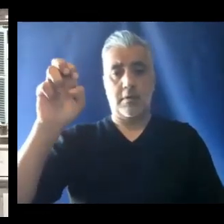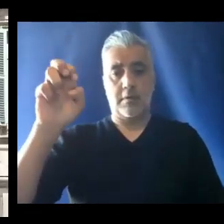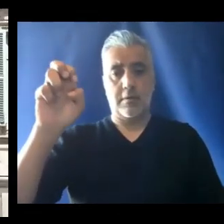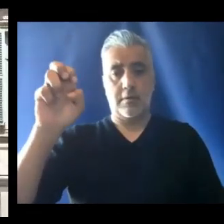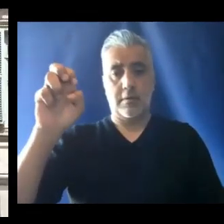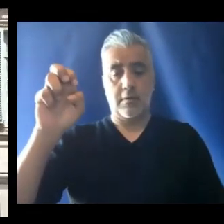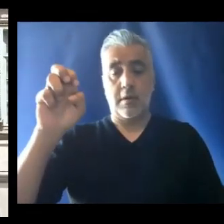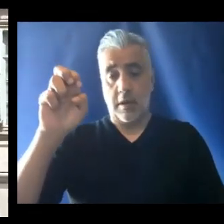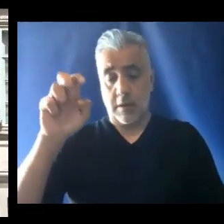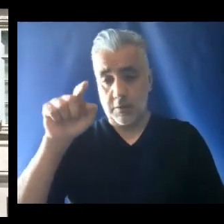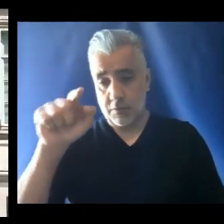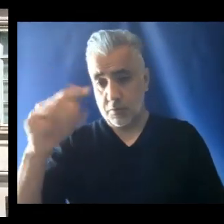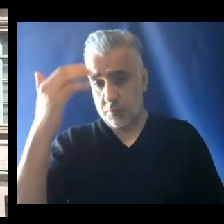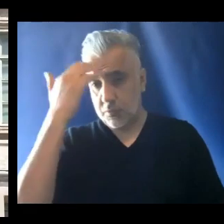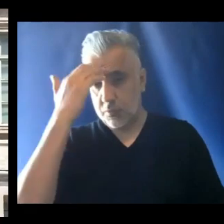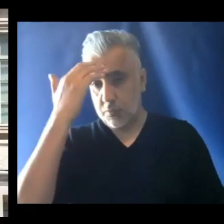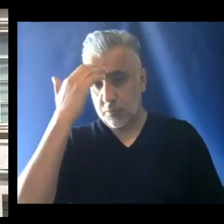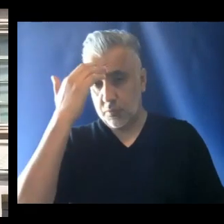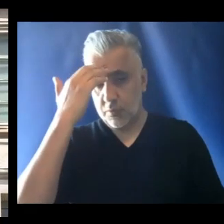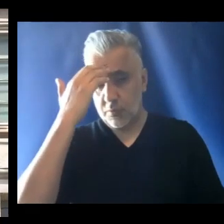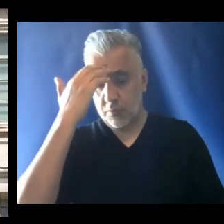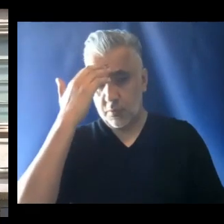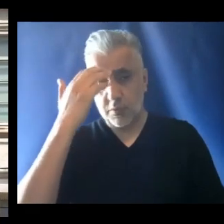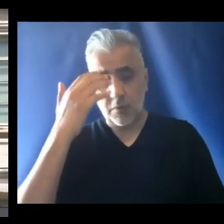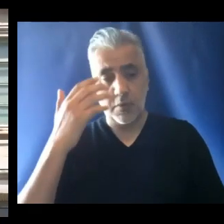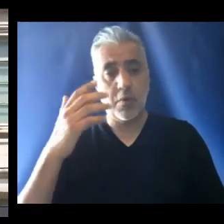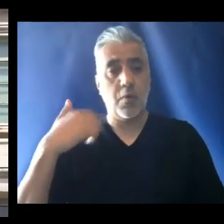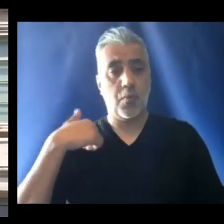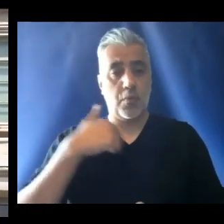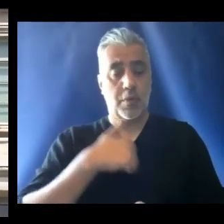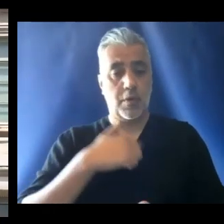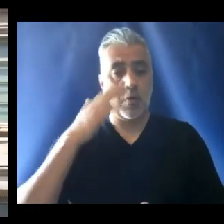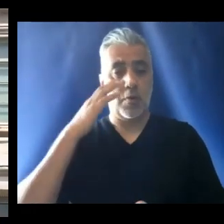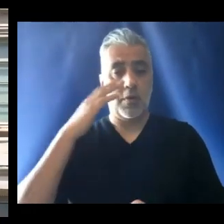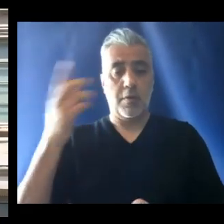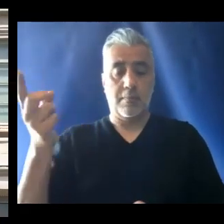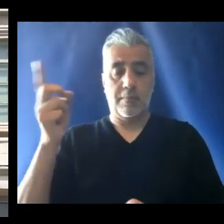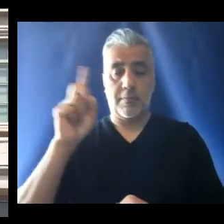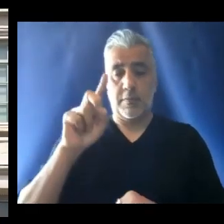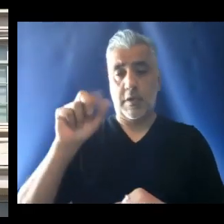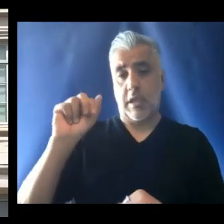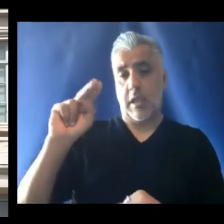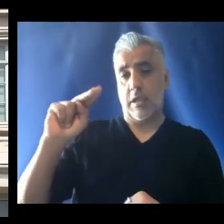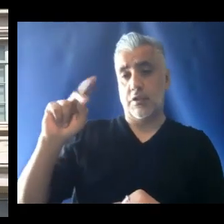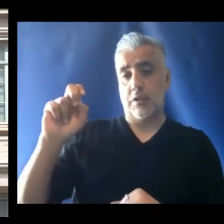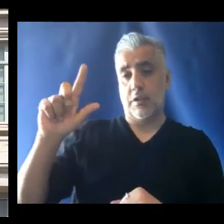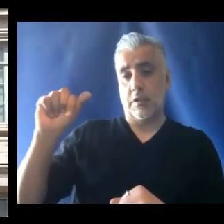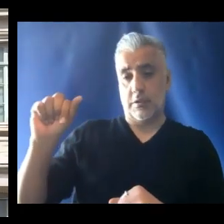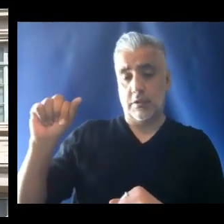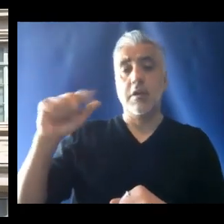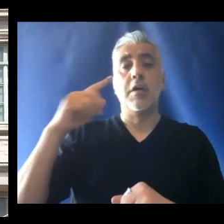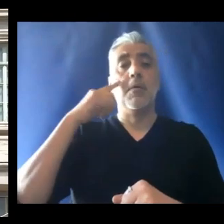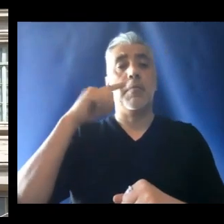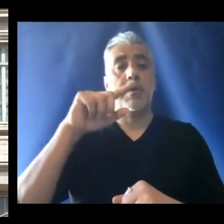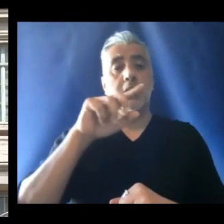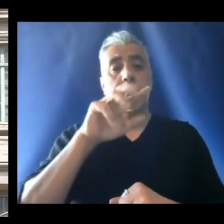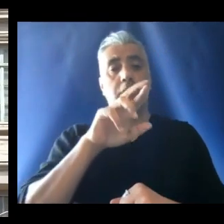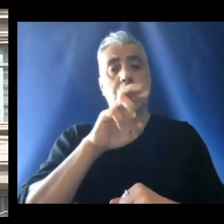As you know, after Easter we recite not the Angelos, but the Regina Cheli.